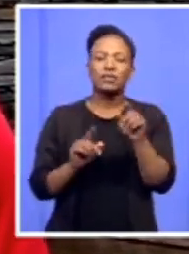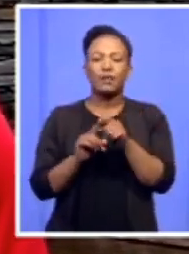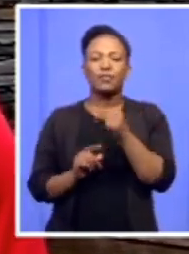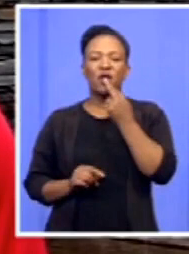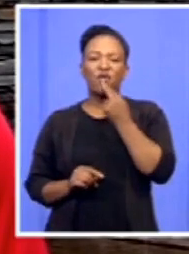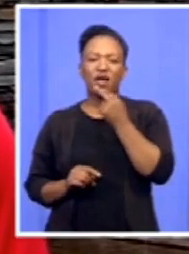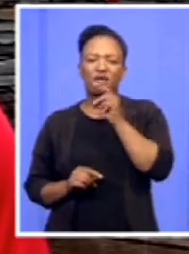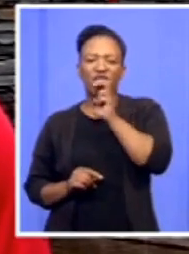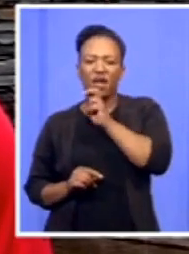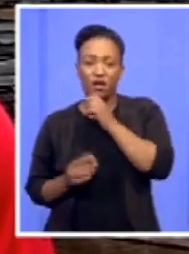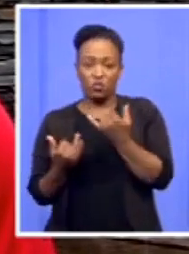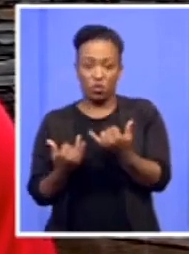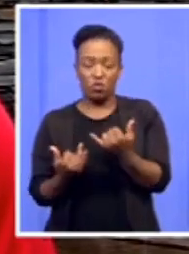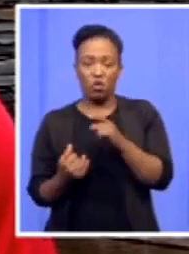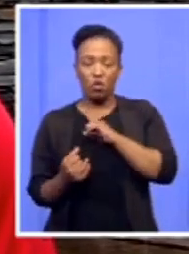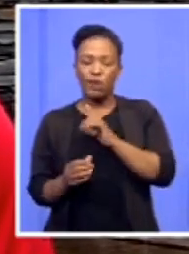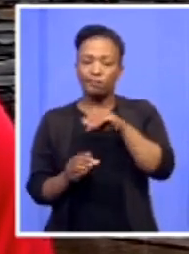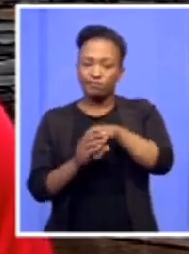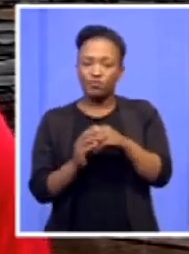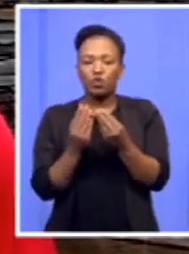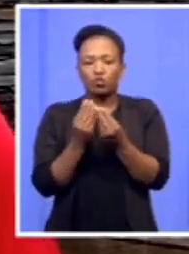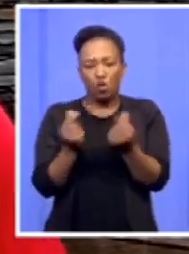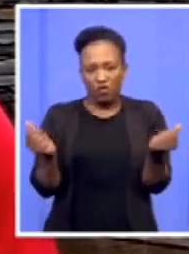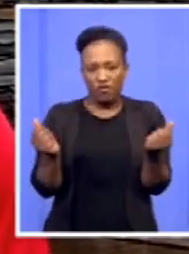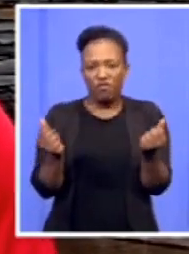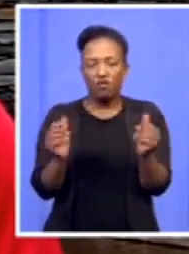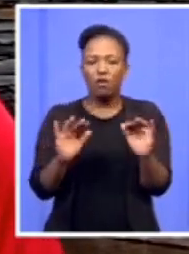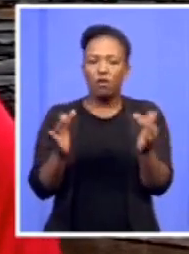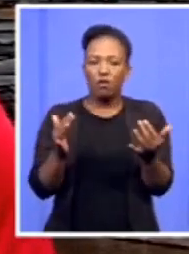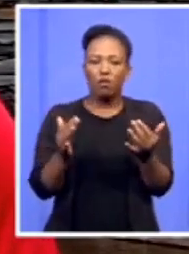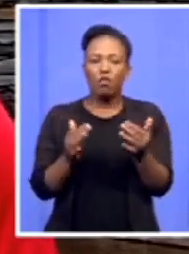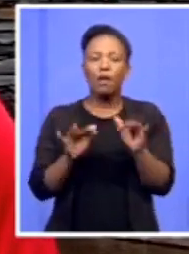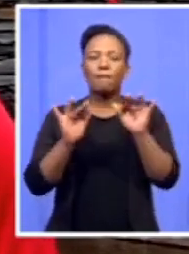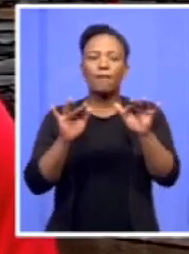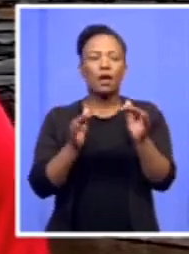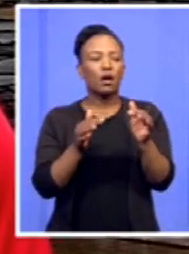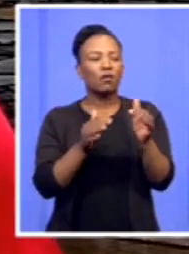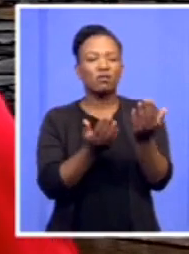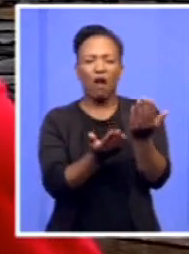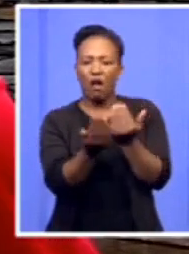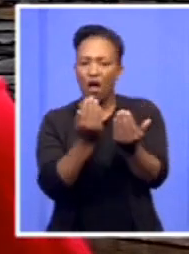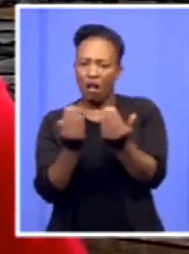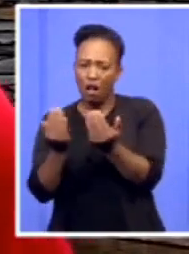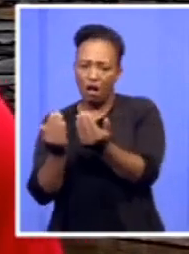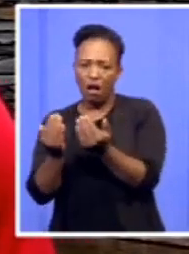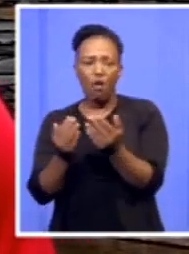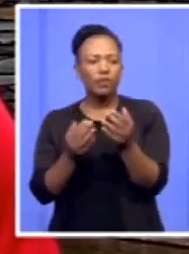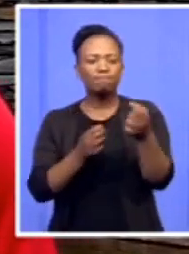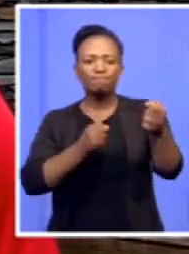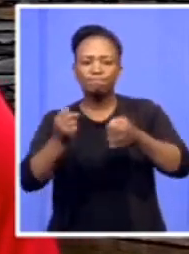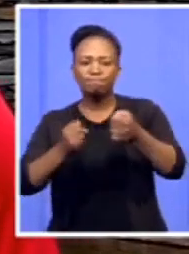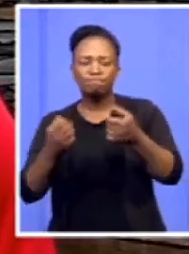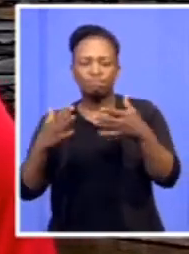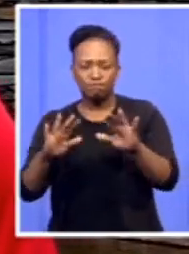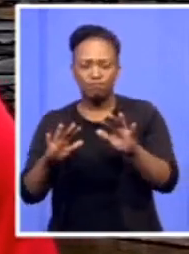of the solutions is that we must do a public recruitment because we have seen through our own diagnosis because as an organization,